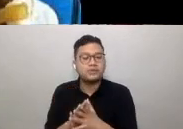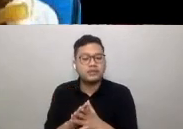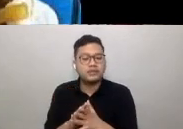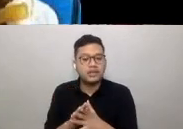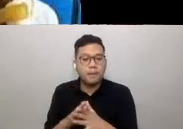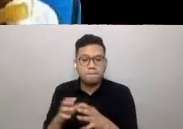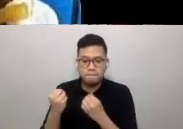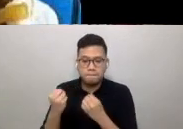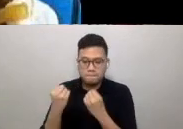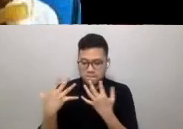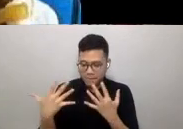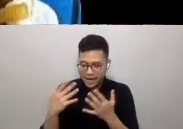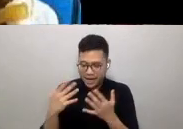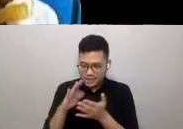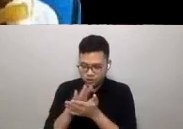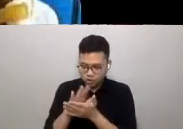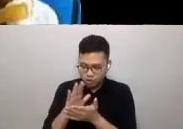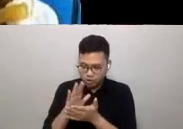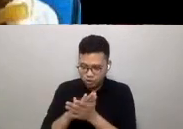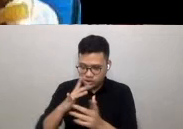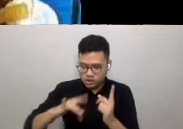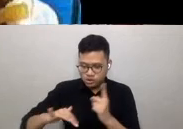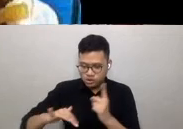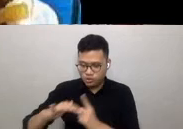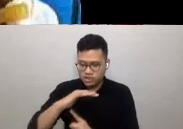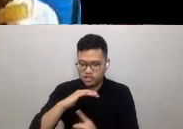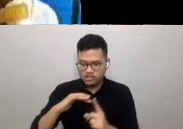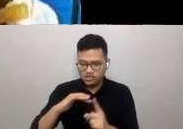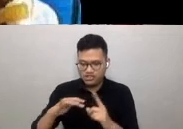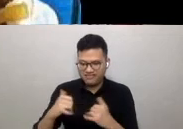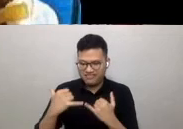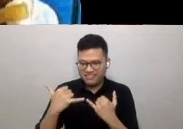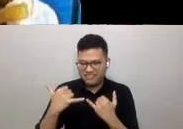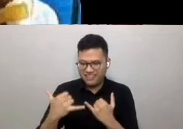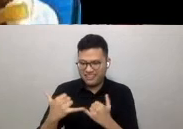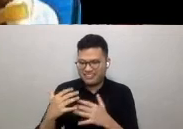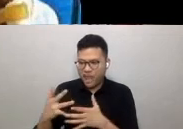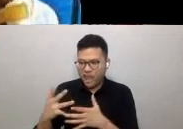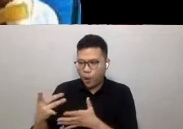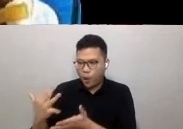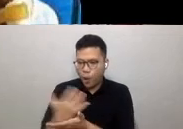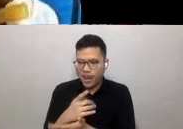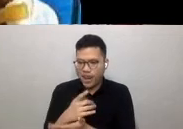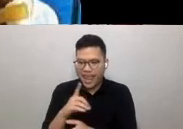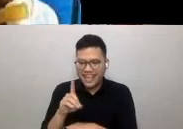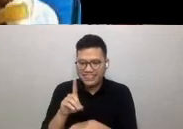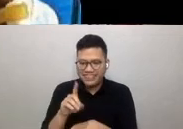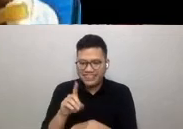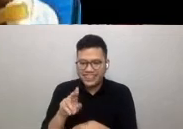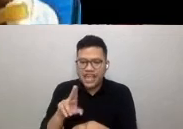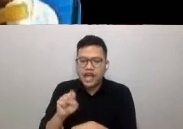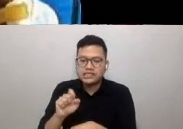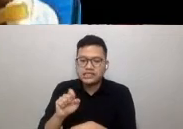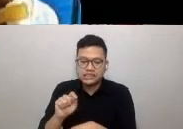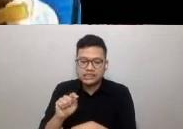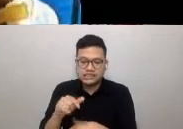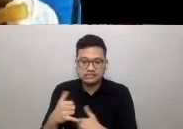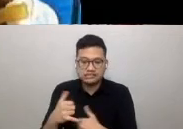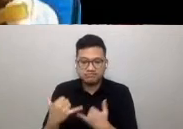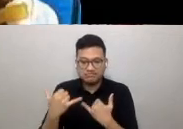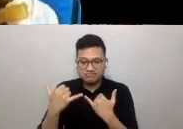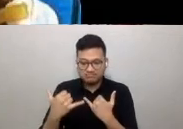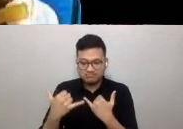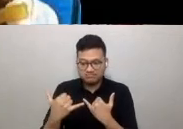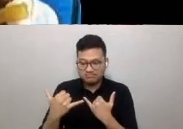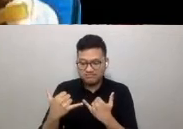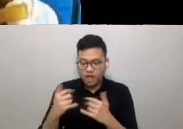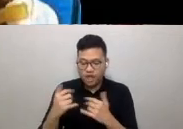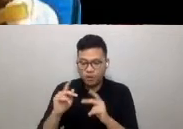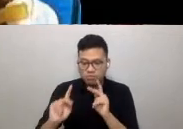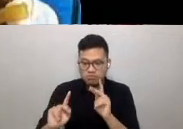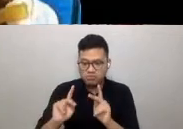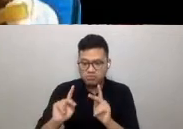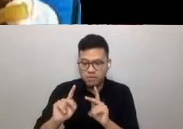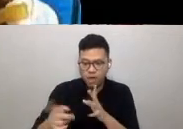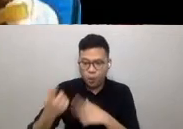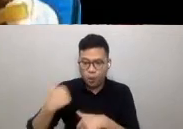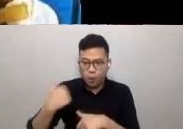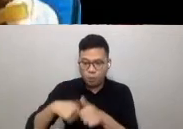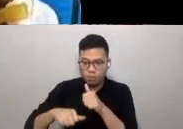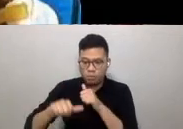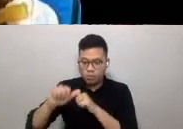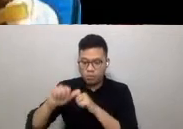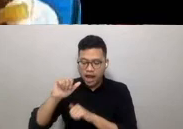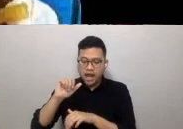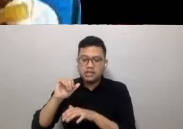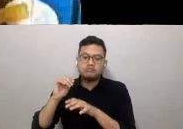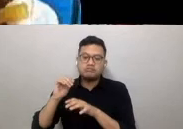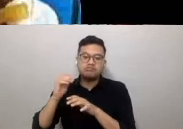educational environments gathered dust, some 1.2 billion global students have retreated to virtual classrooms and lecture